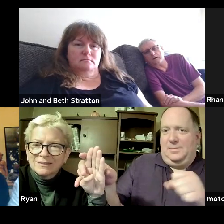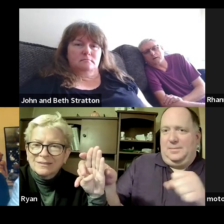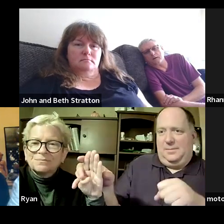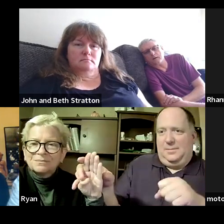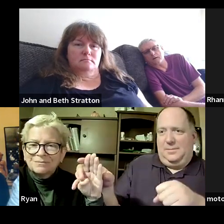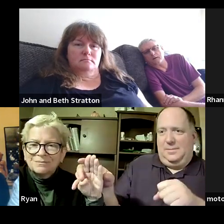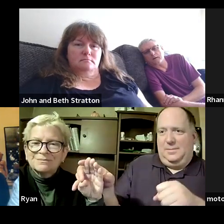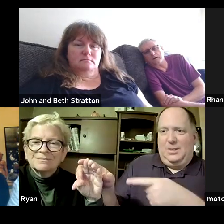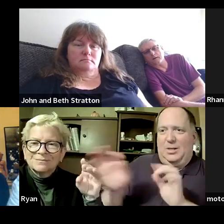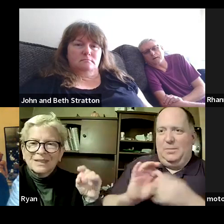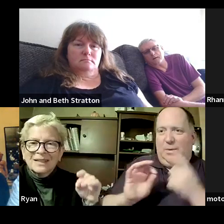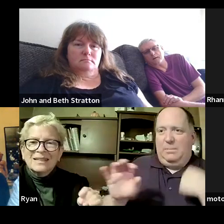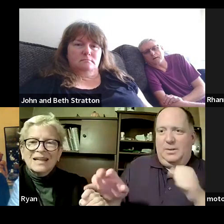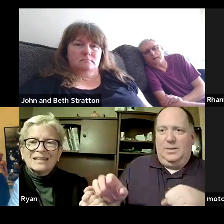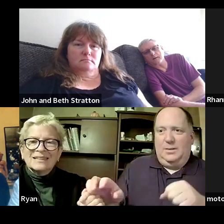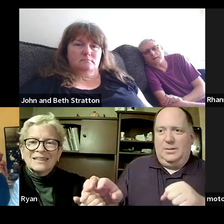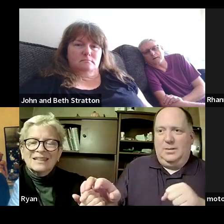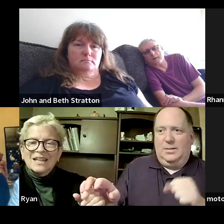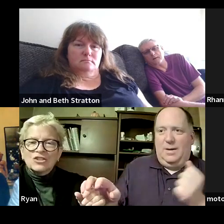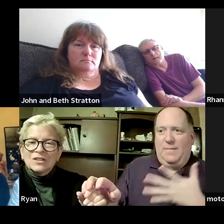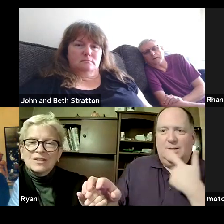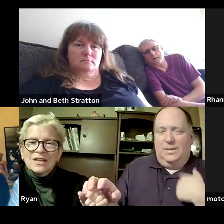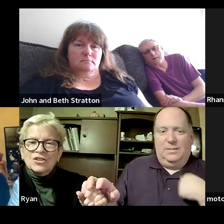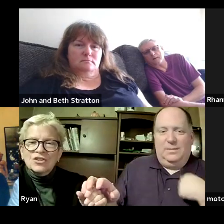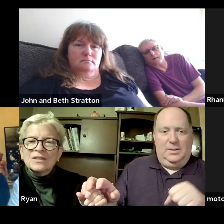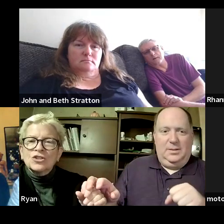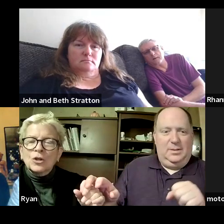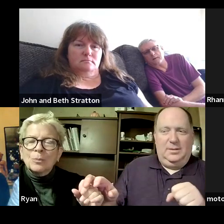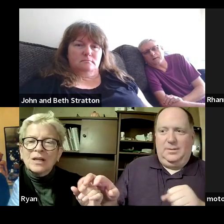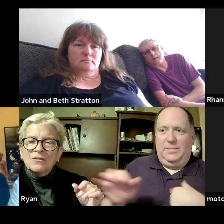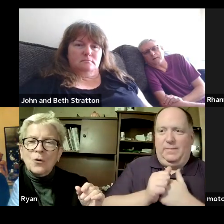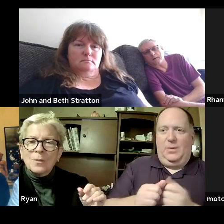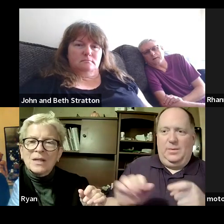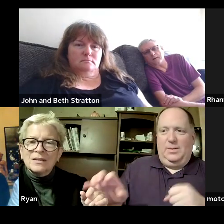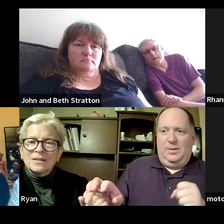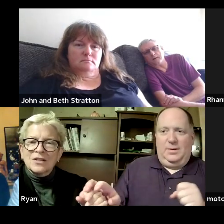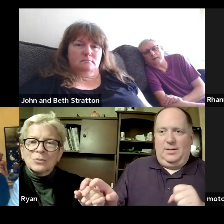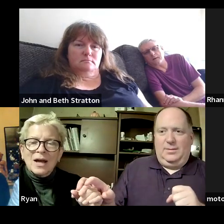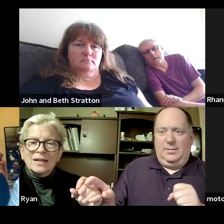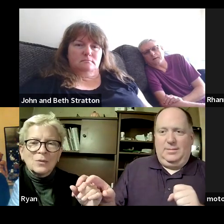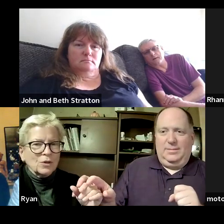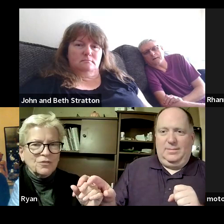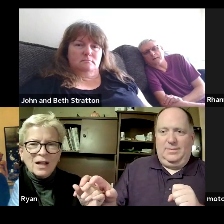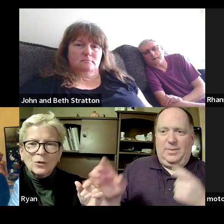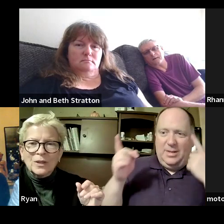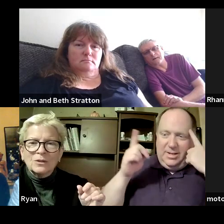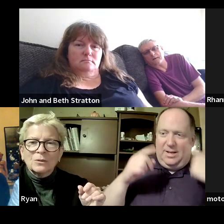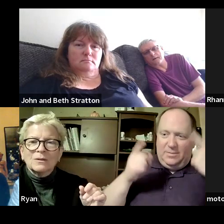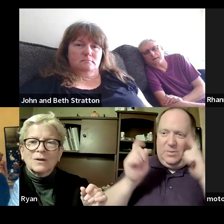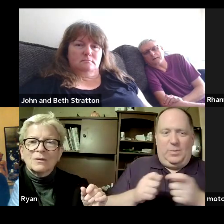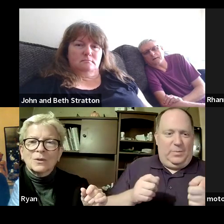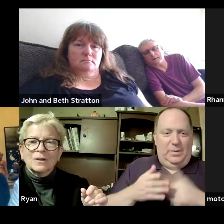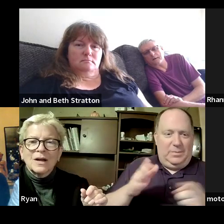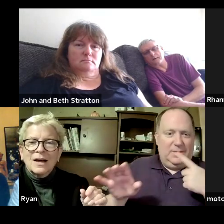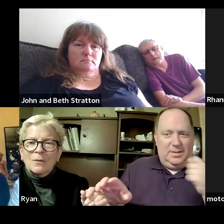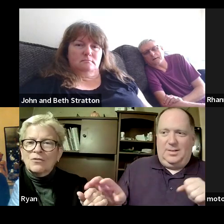i didn't know if you're trying to talk to me yes yes she's interpreting for me says ryan and we're following you